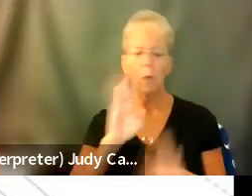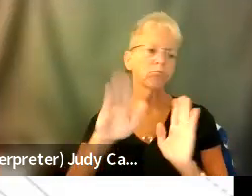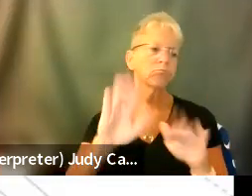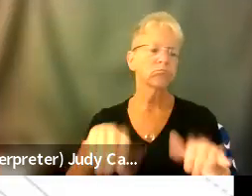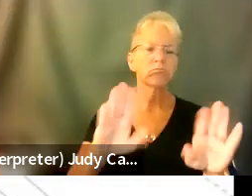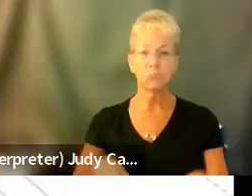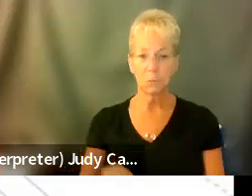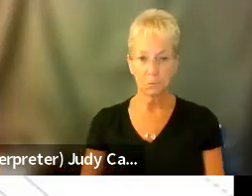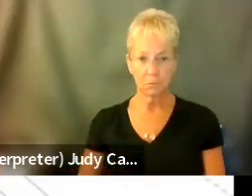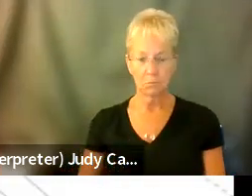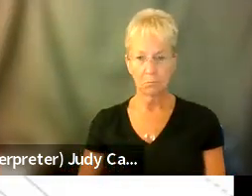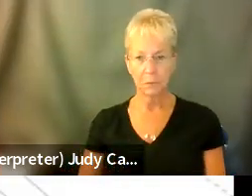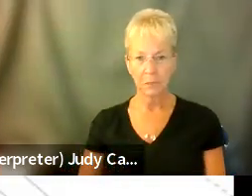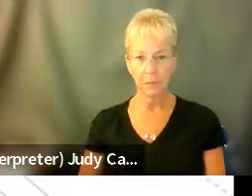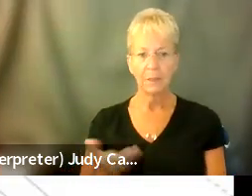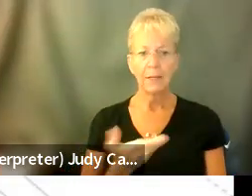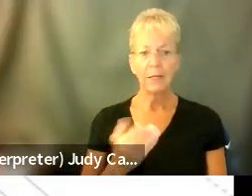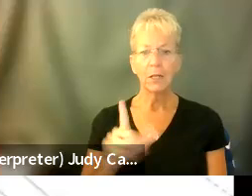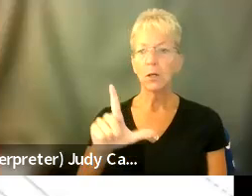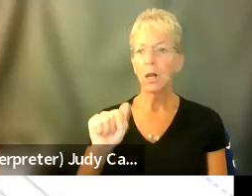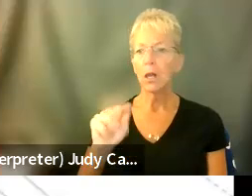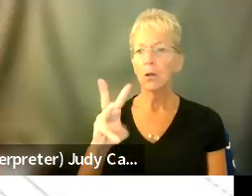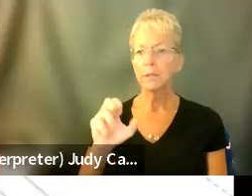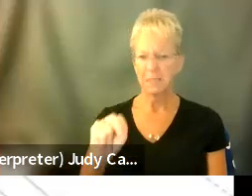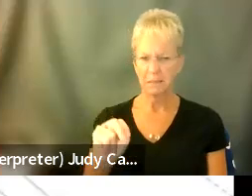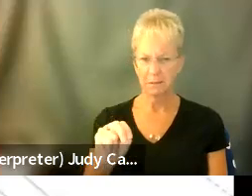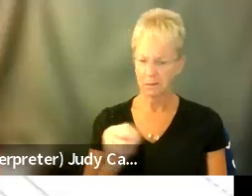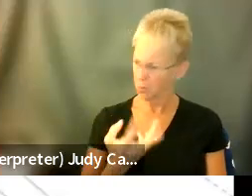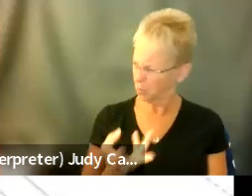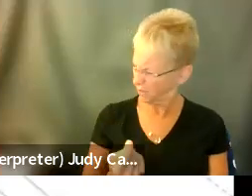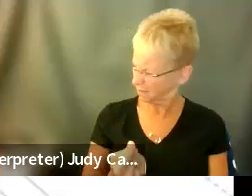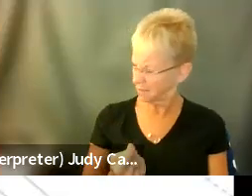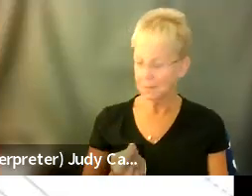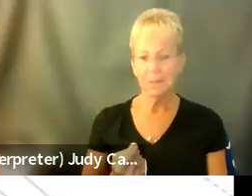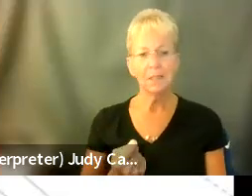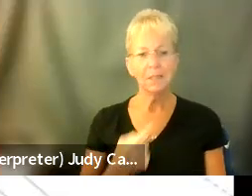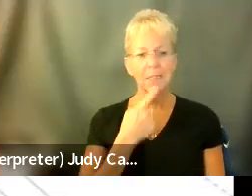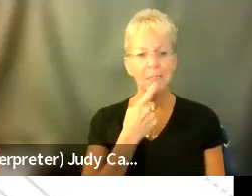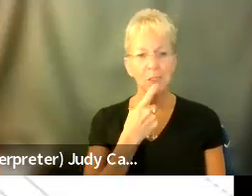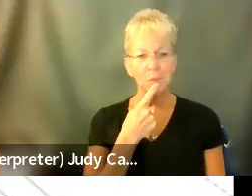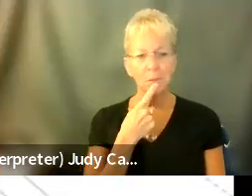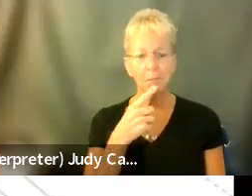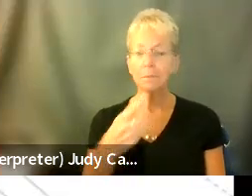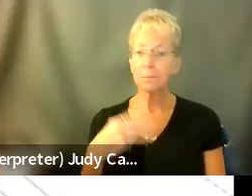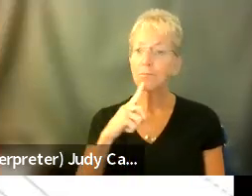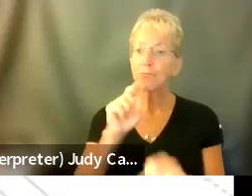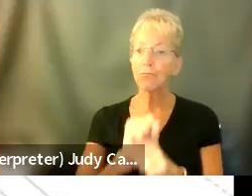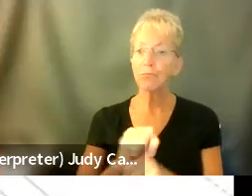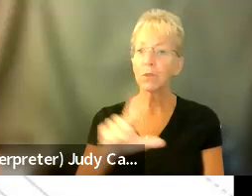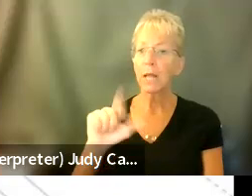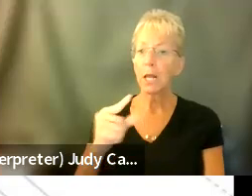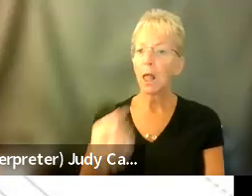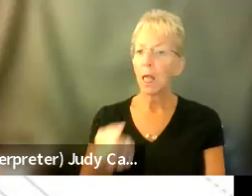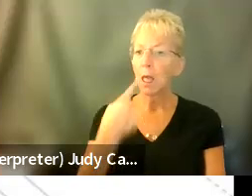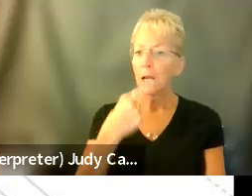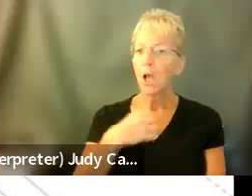here's a, uh, lozenge. And I was like, huh? Um, she literally gave me a lozenge to